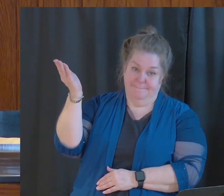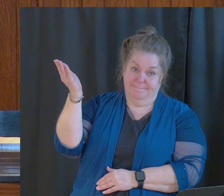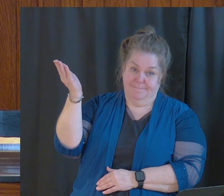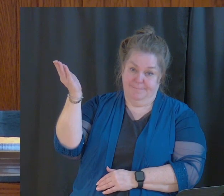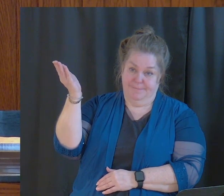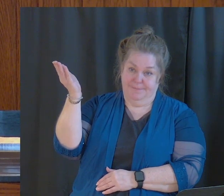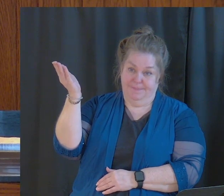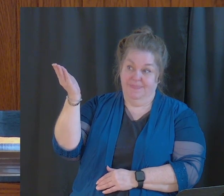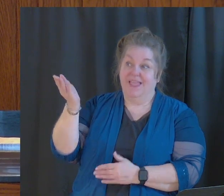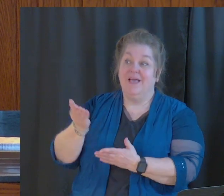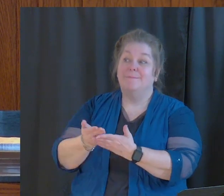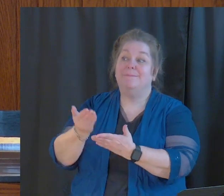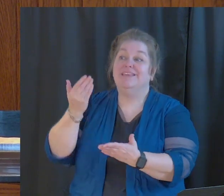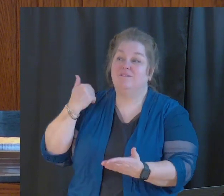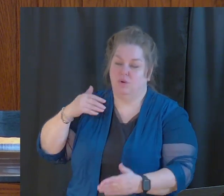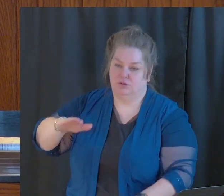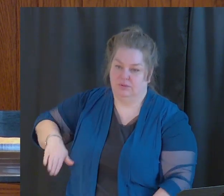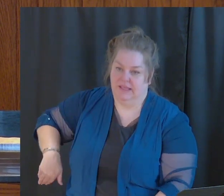before it's too late.